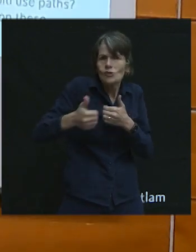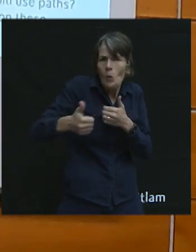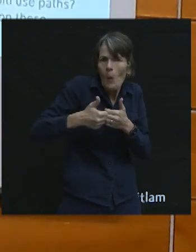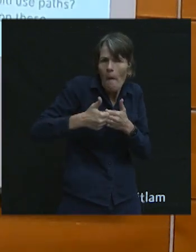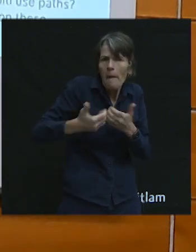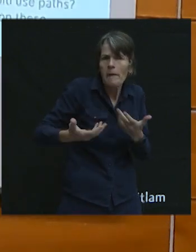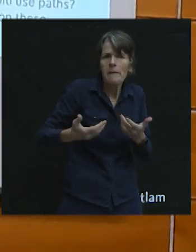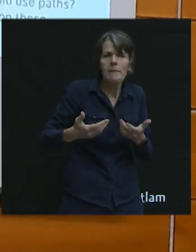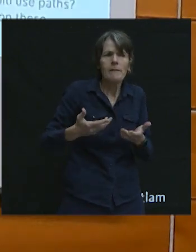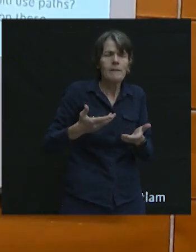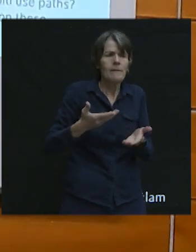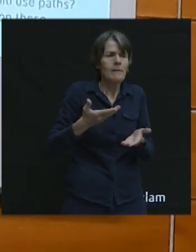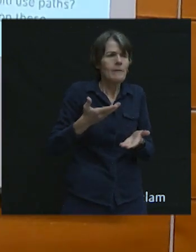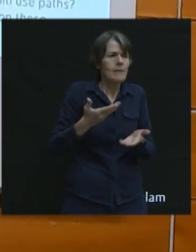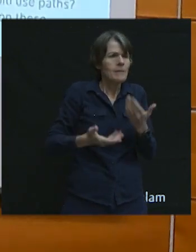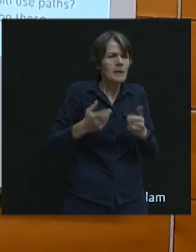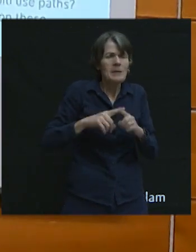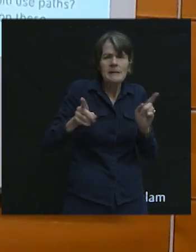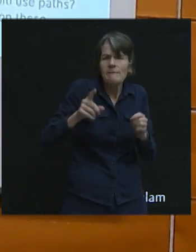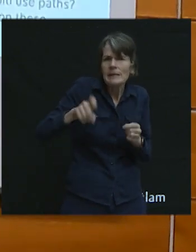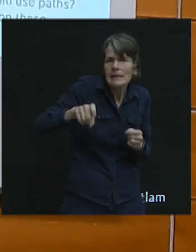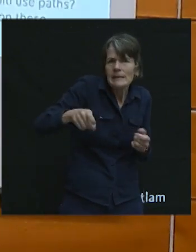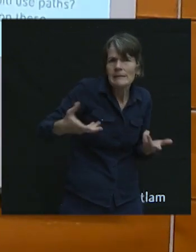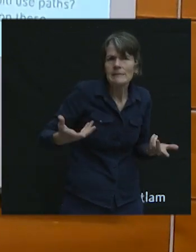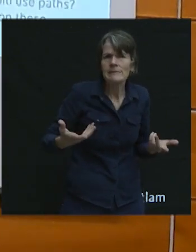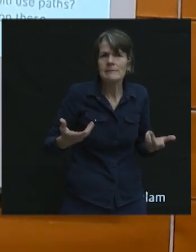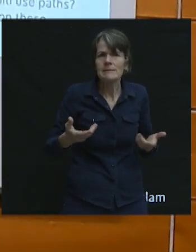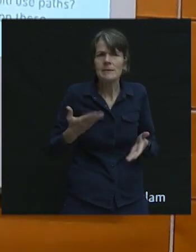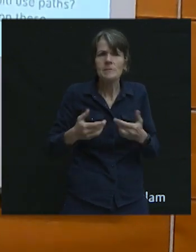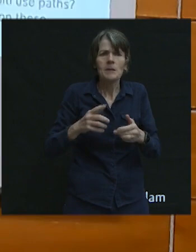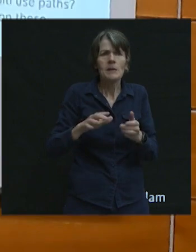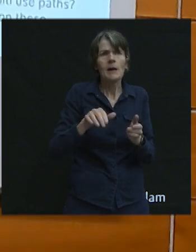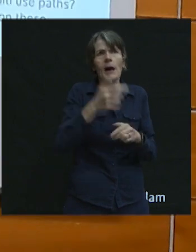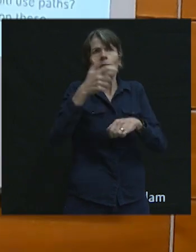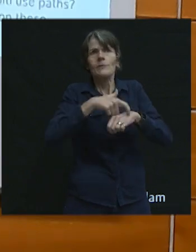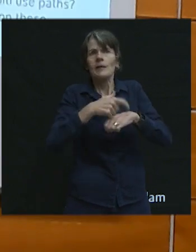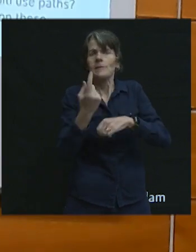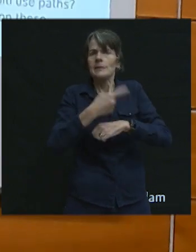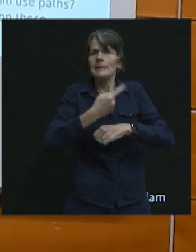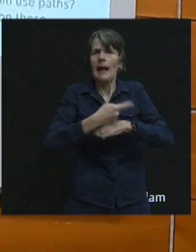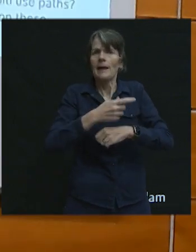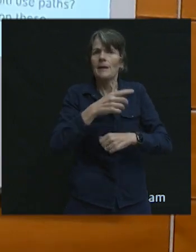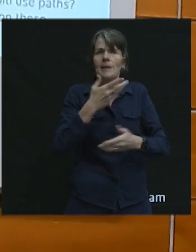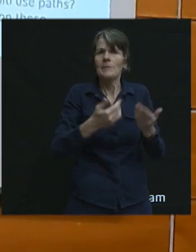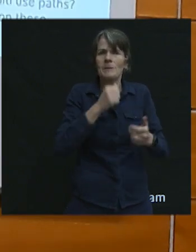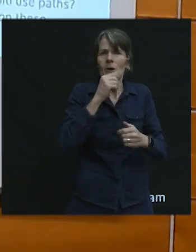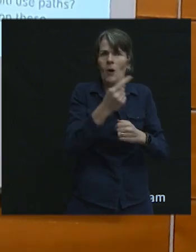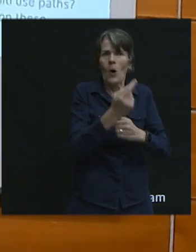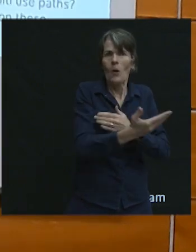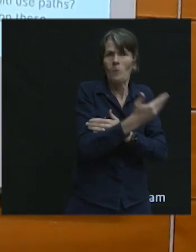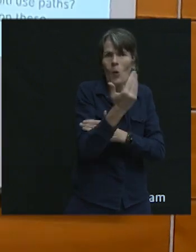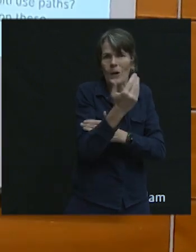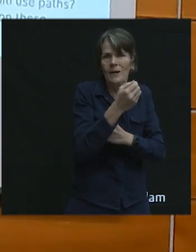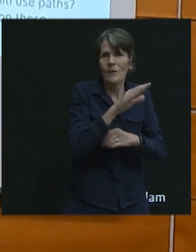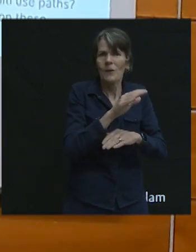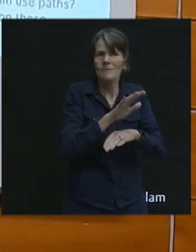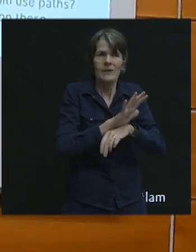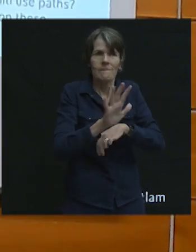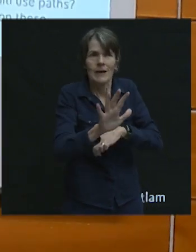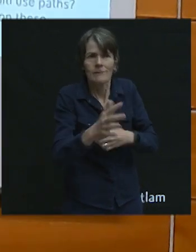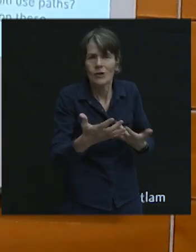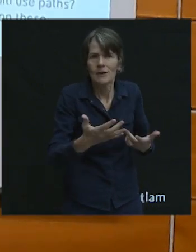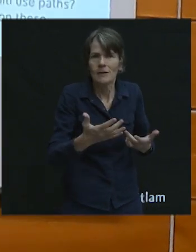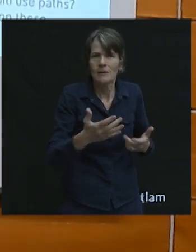around mobilities of care, they may have different needs, they may be at different times of the day. And so, I would just encourage